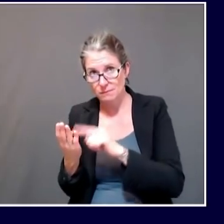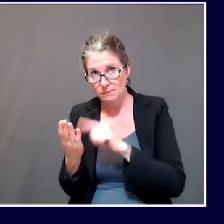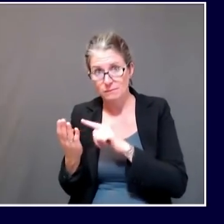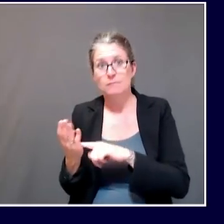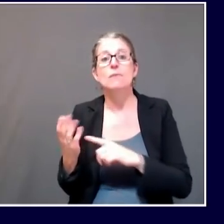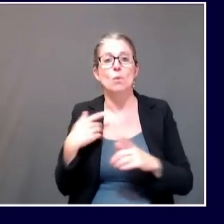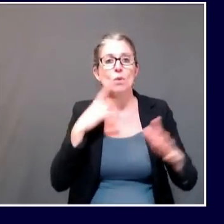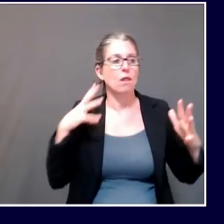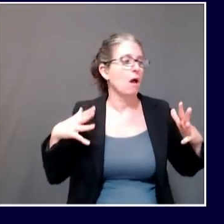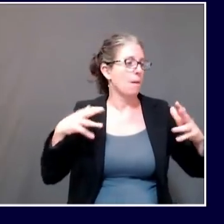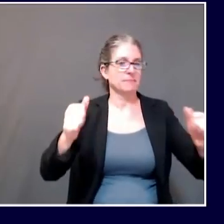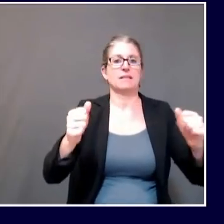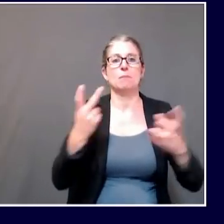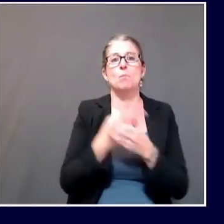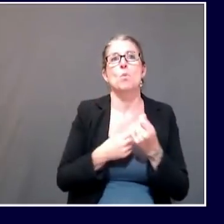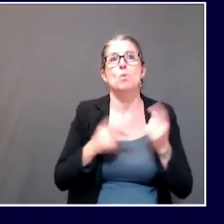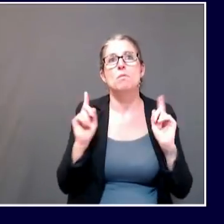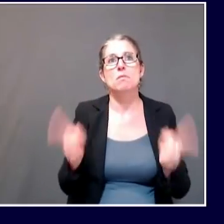school boards.